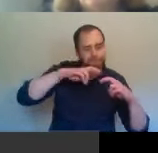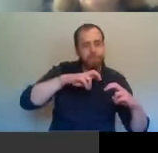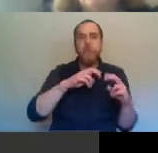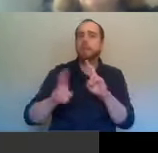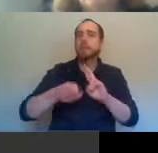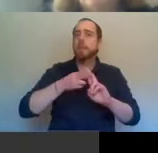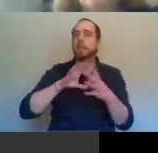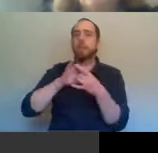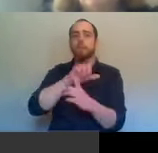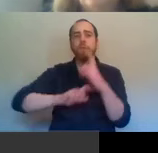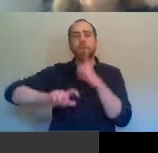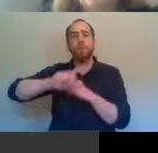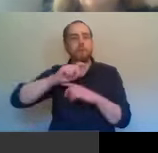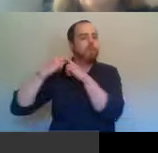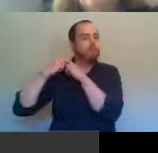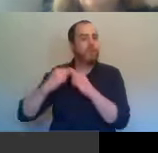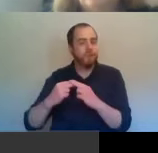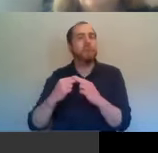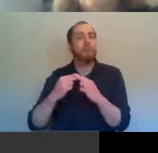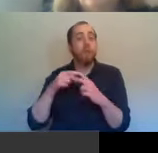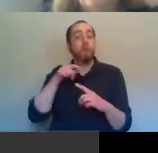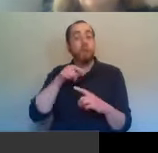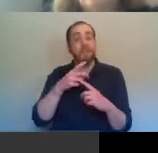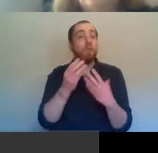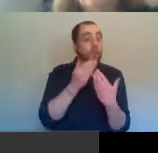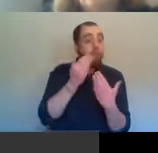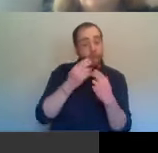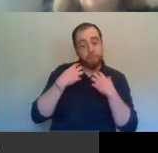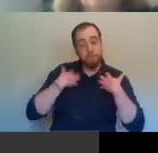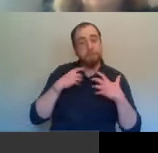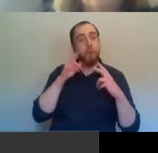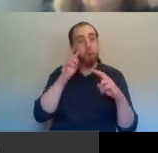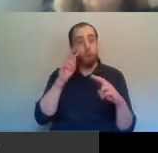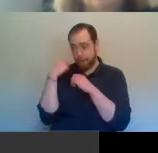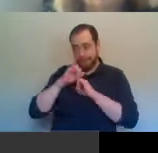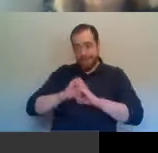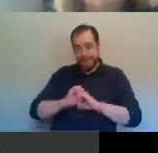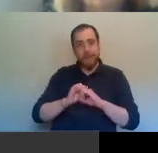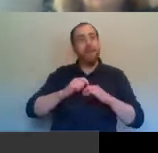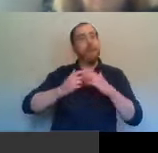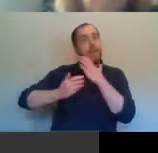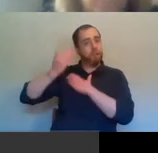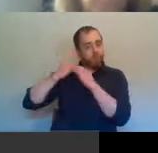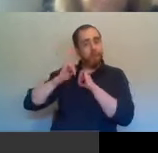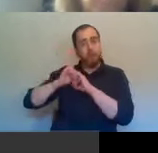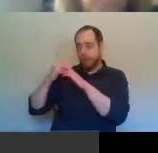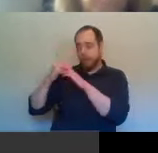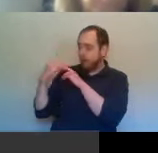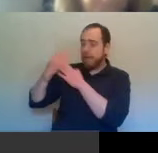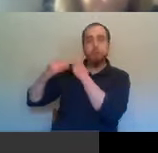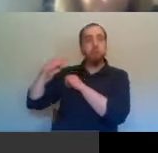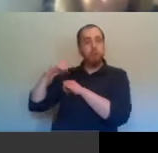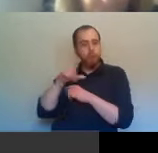happy to say, let's look at this and look back and look back at what happened in the past and why we evolved in the way they did it. They're